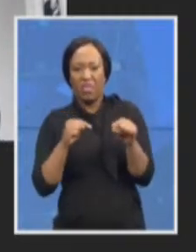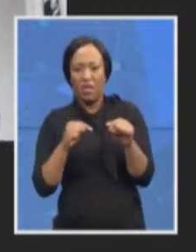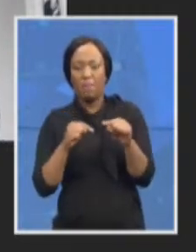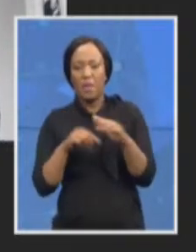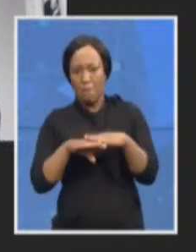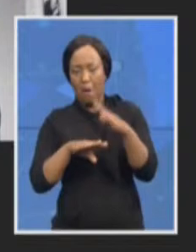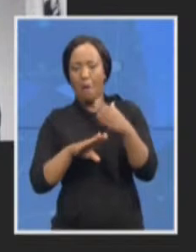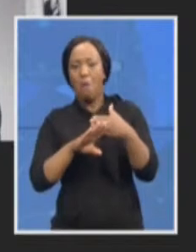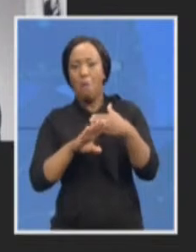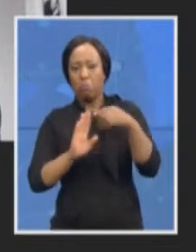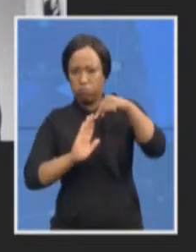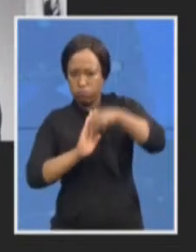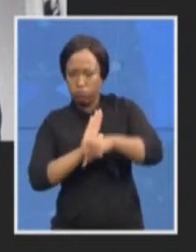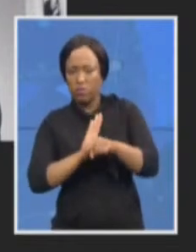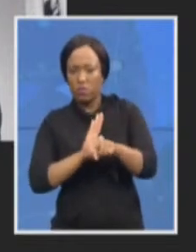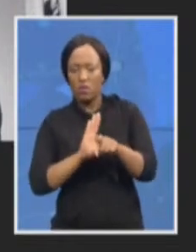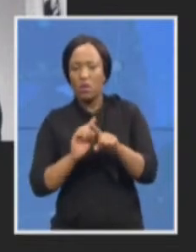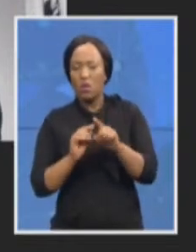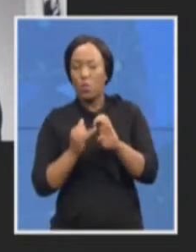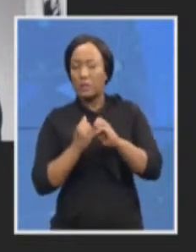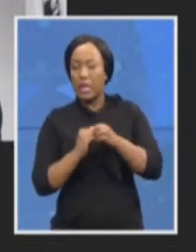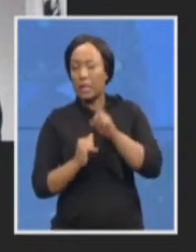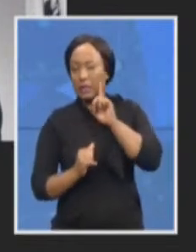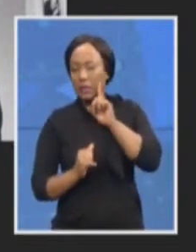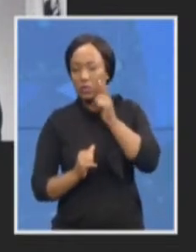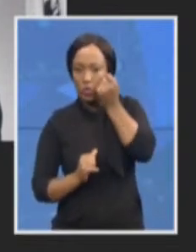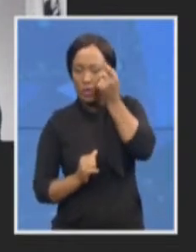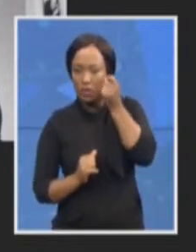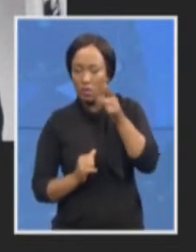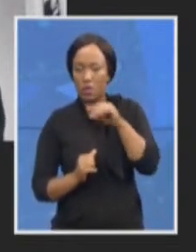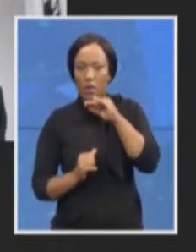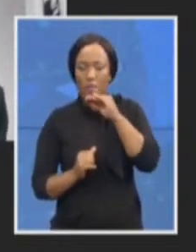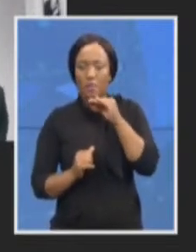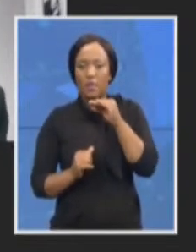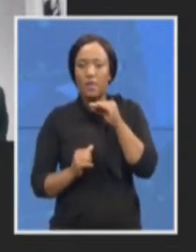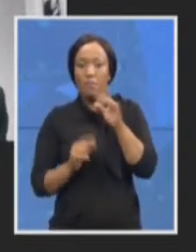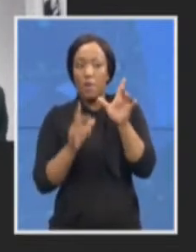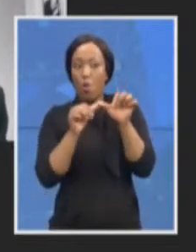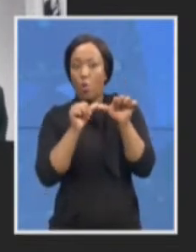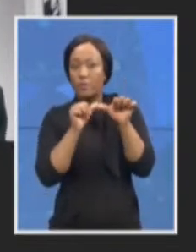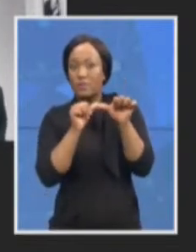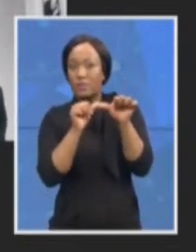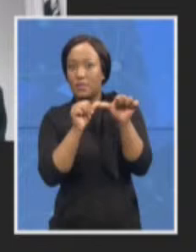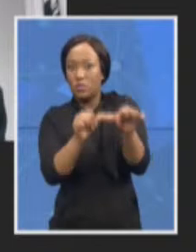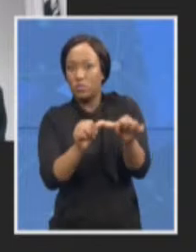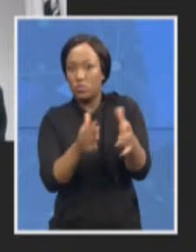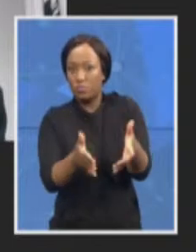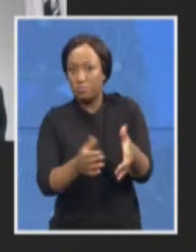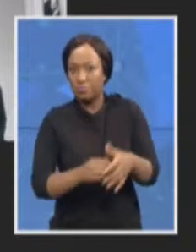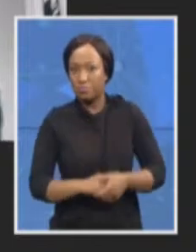to understand. Was it isolated or was it continuous? Thank you. Thank you. Thank